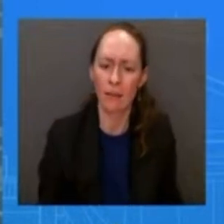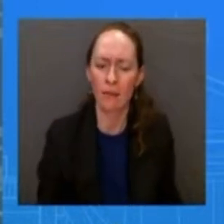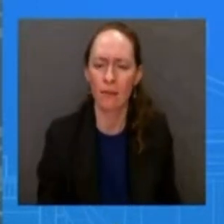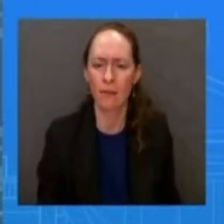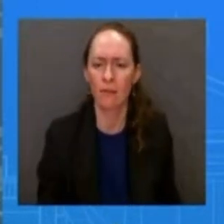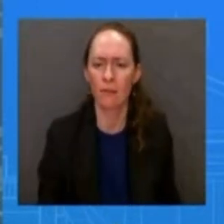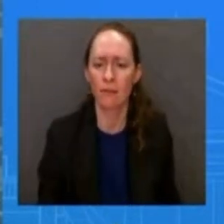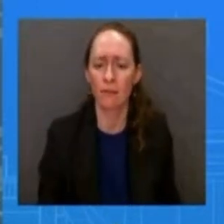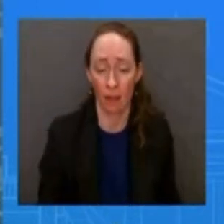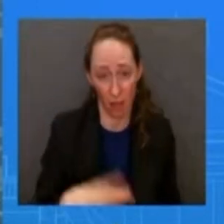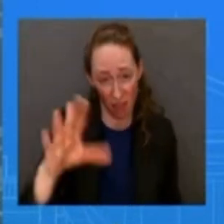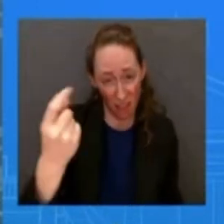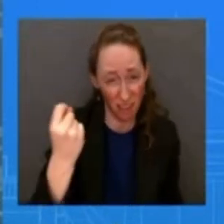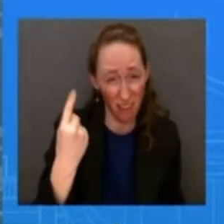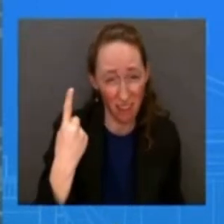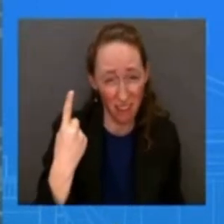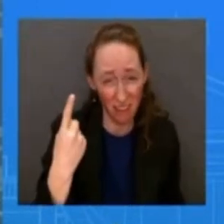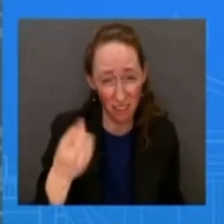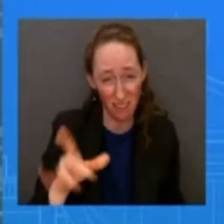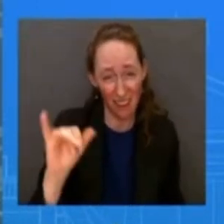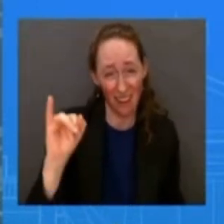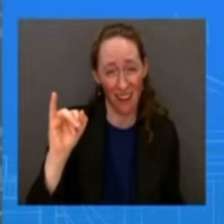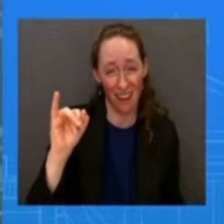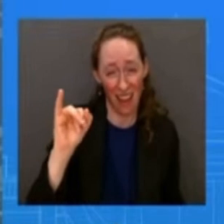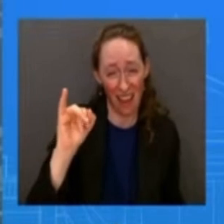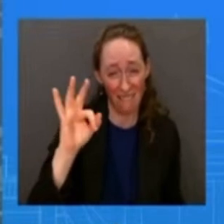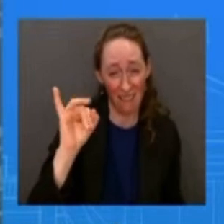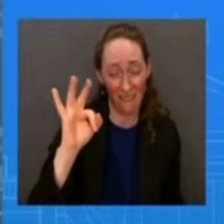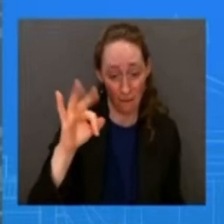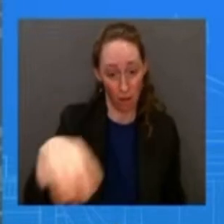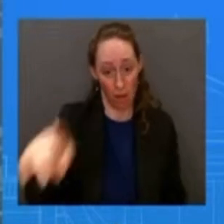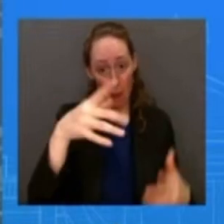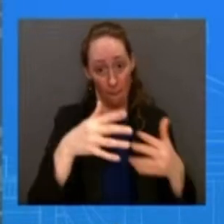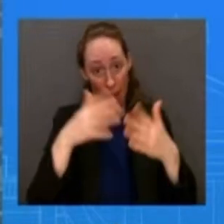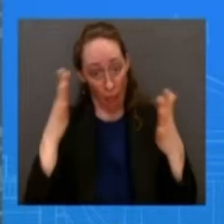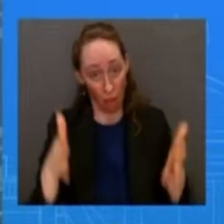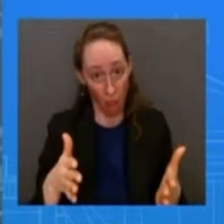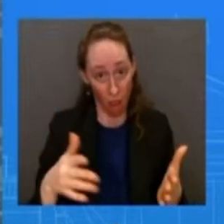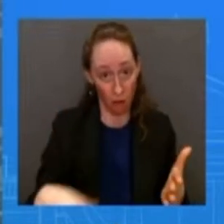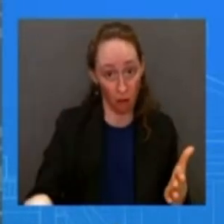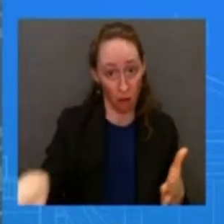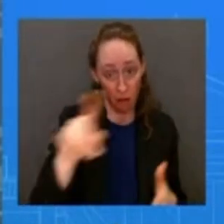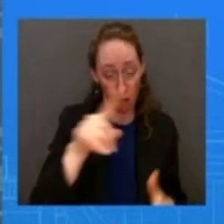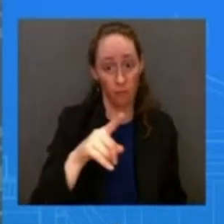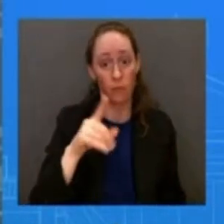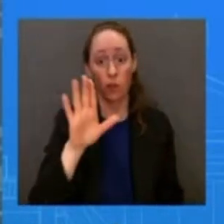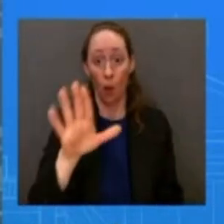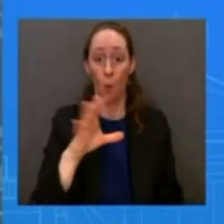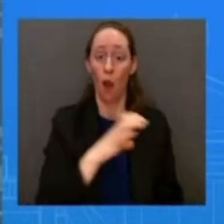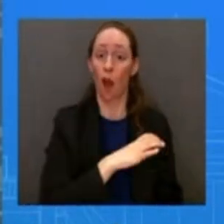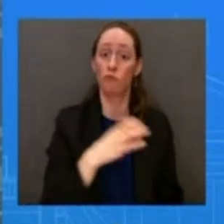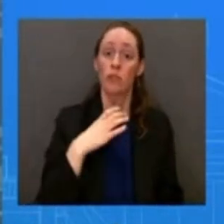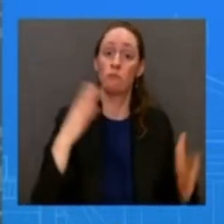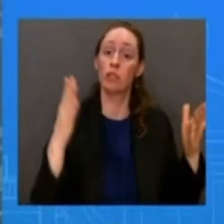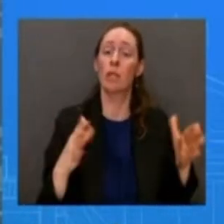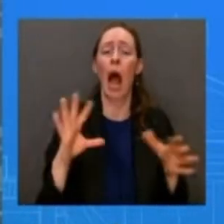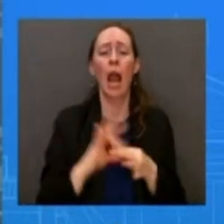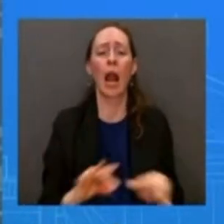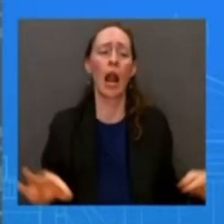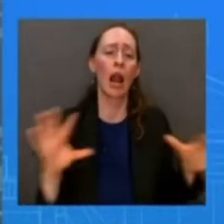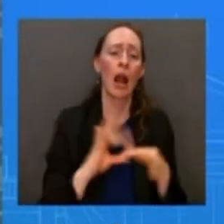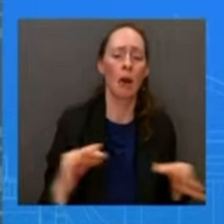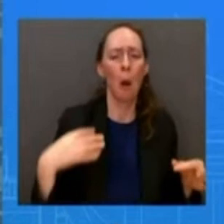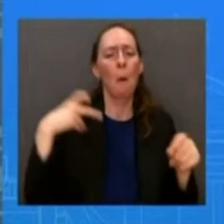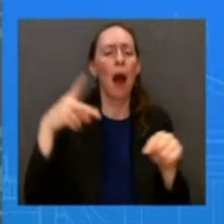american out there and you hear your congressional member talking about how they want to cut social security talking about